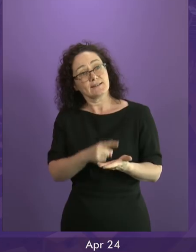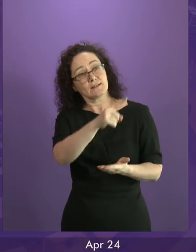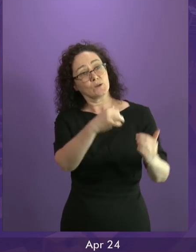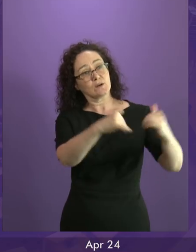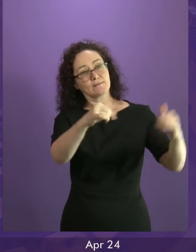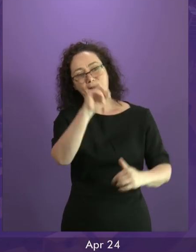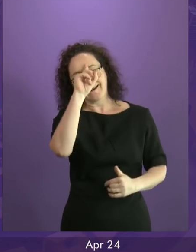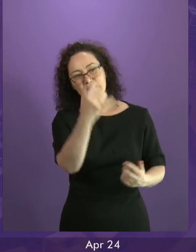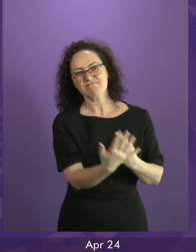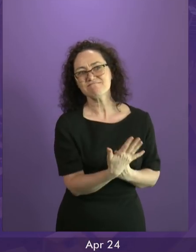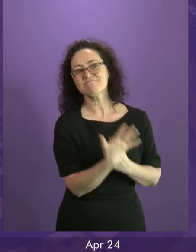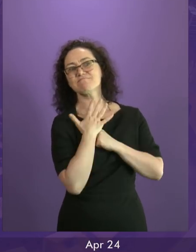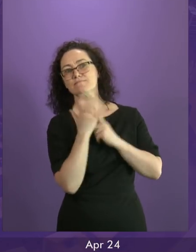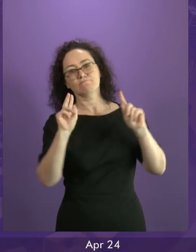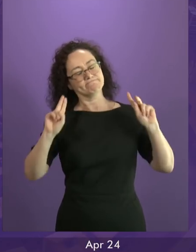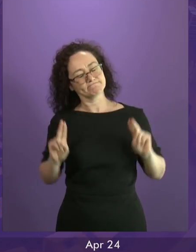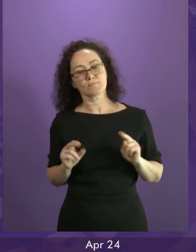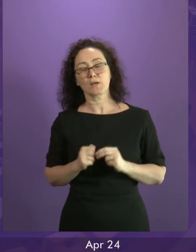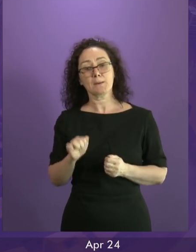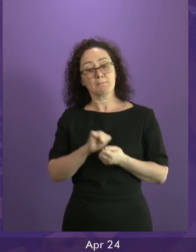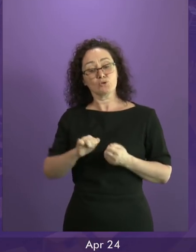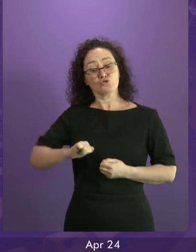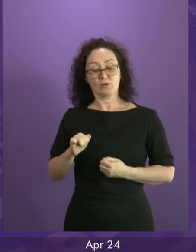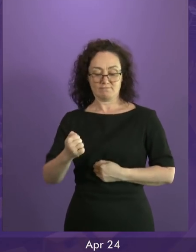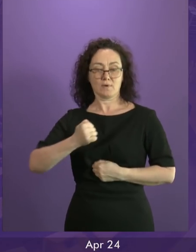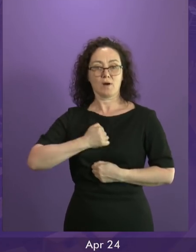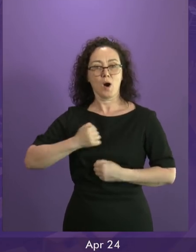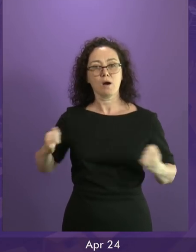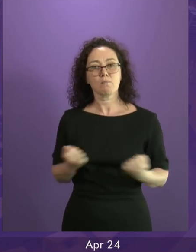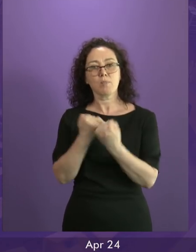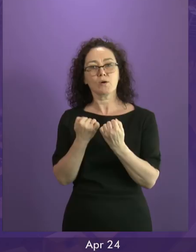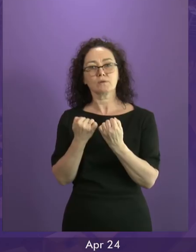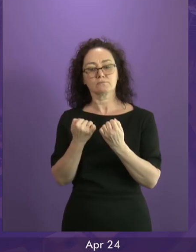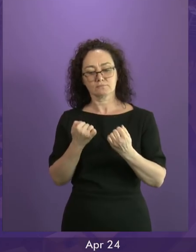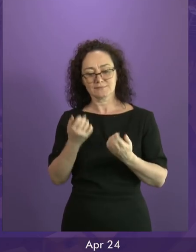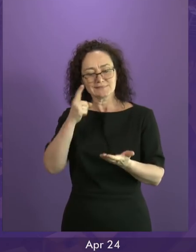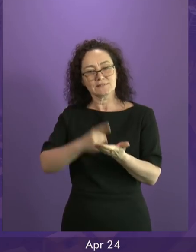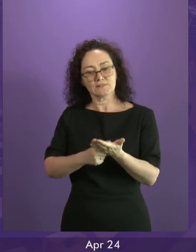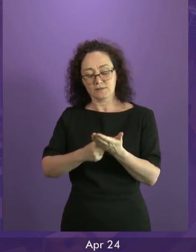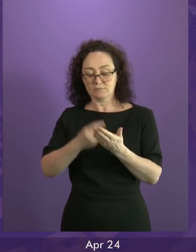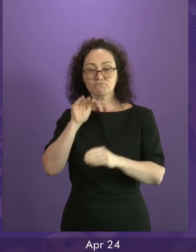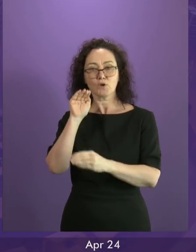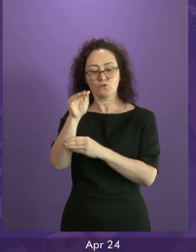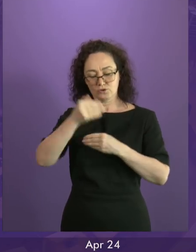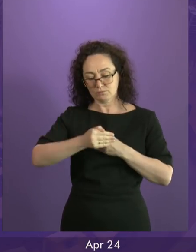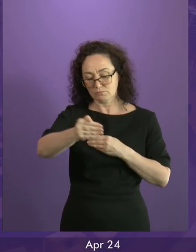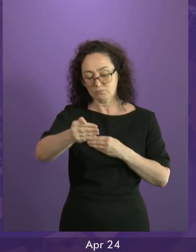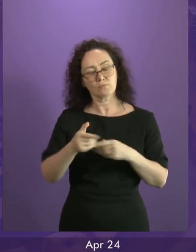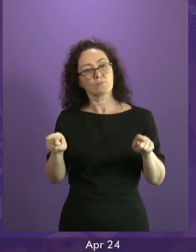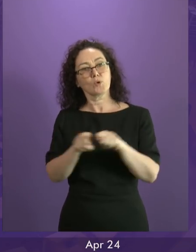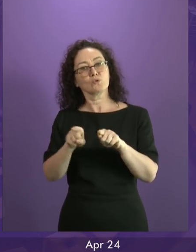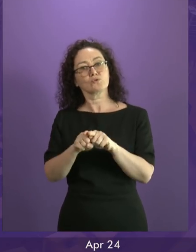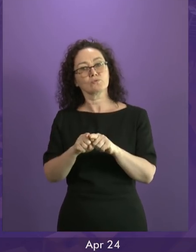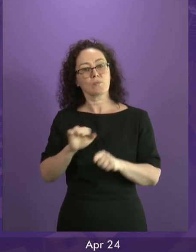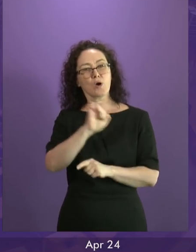Westminster. It would put our future into our own hands with the decisions that shape our future and determine our relationship with other